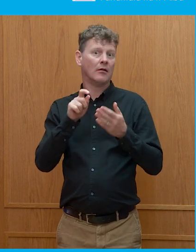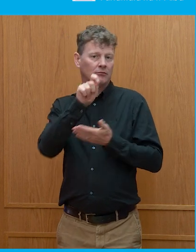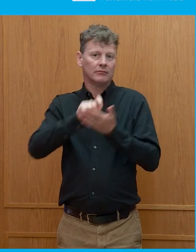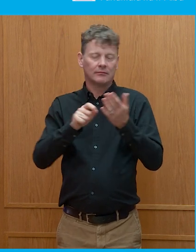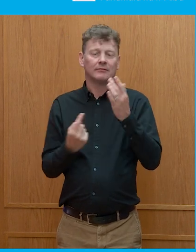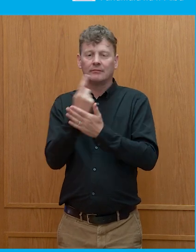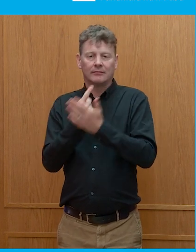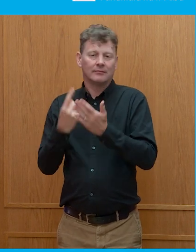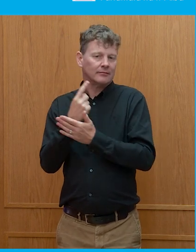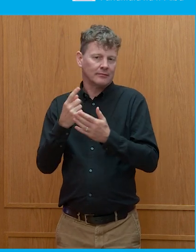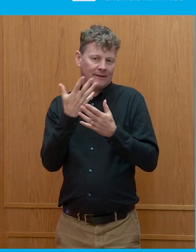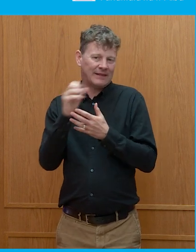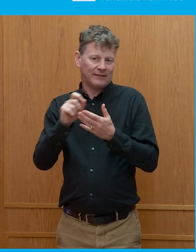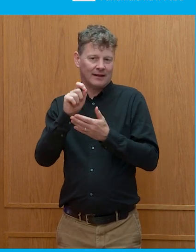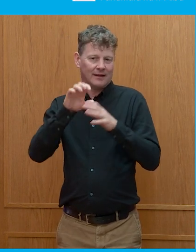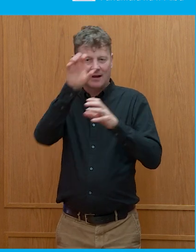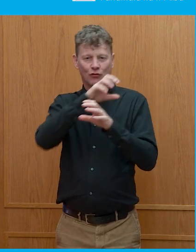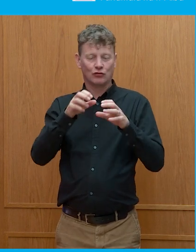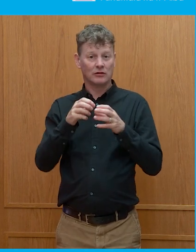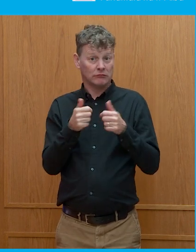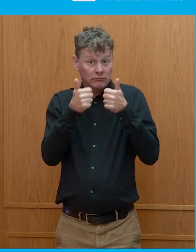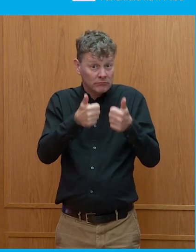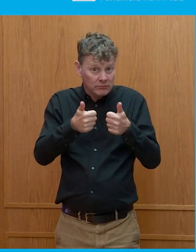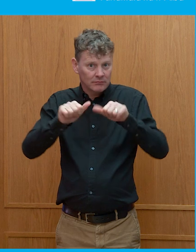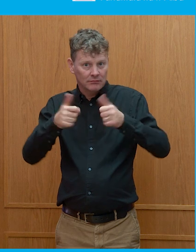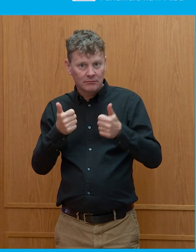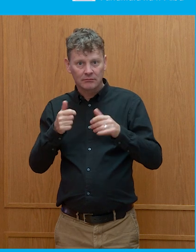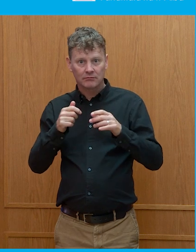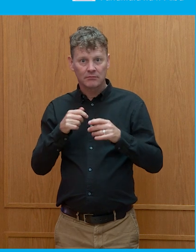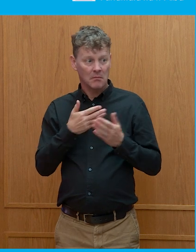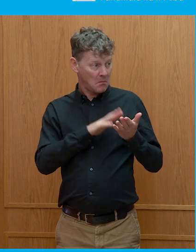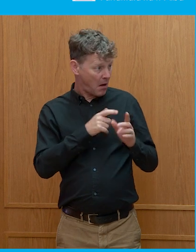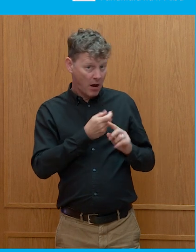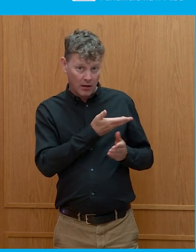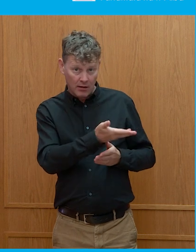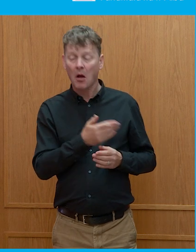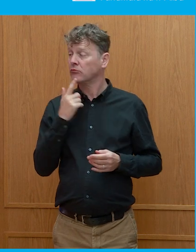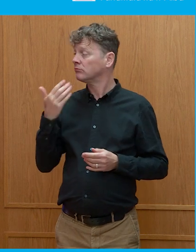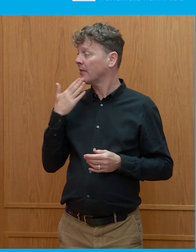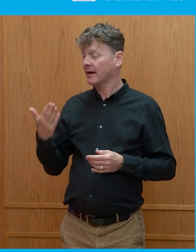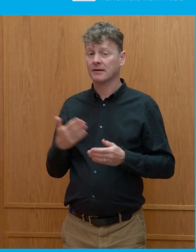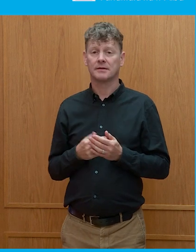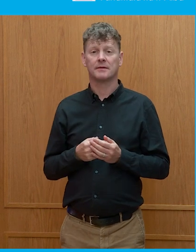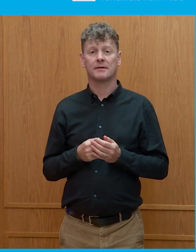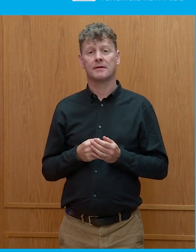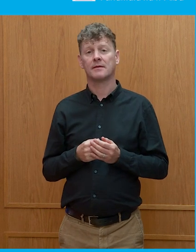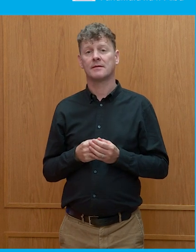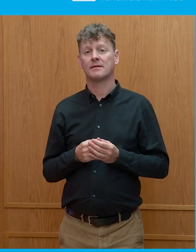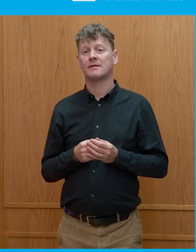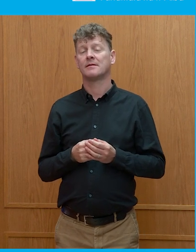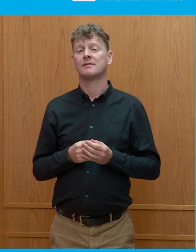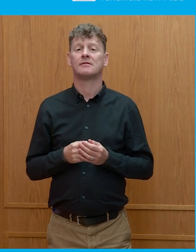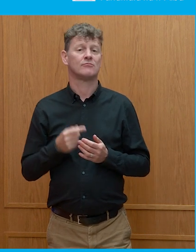is turning out to be? And will I come to you, Mark, first? Yeah, thanks very much. And thank you. It's a pleasure to